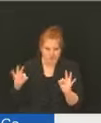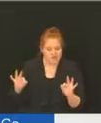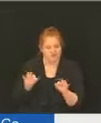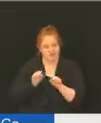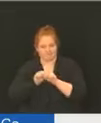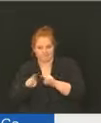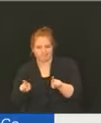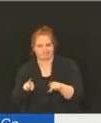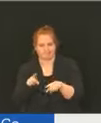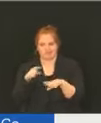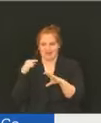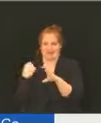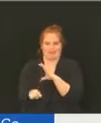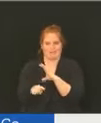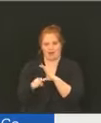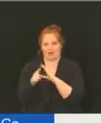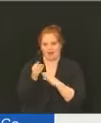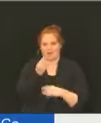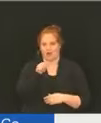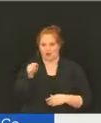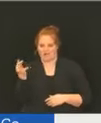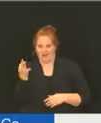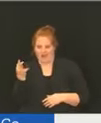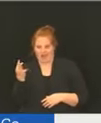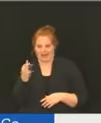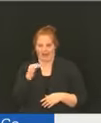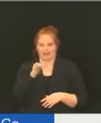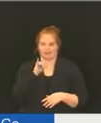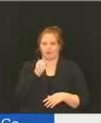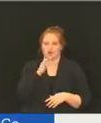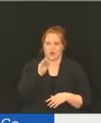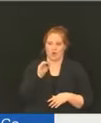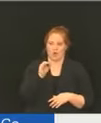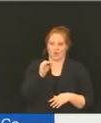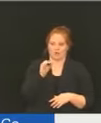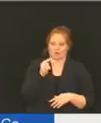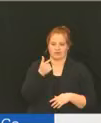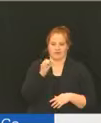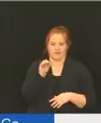right to your inbox Monday through Friday, jocogov.org slash COVID newsletter.